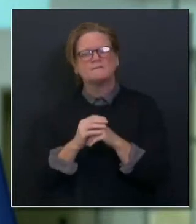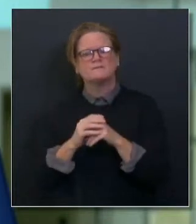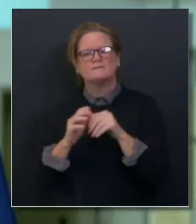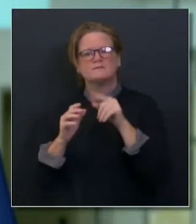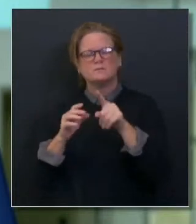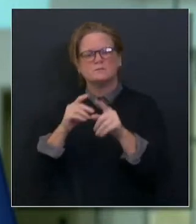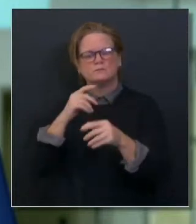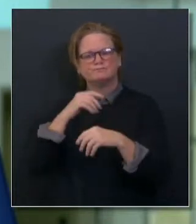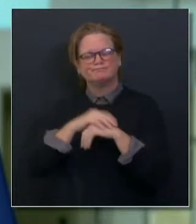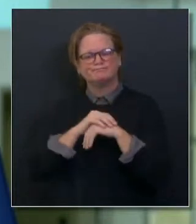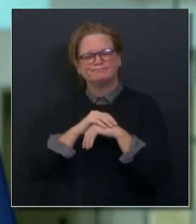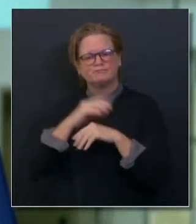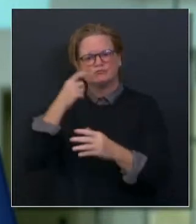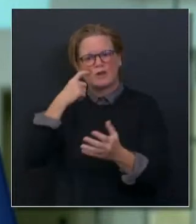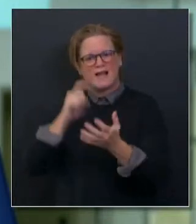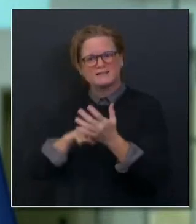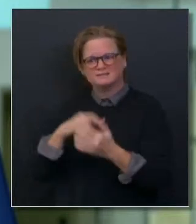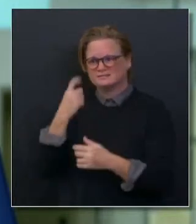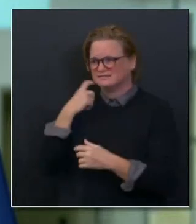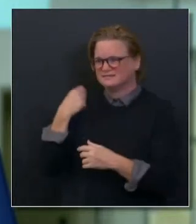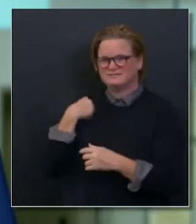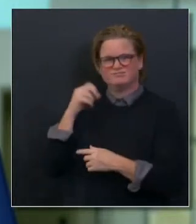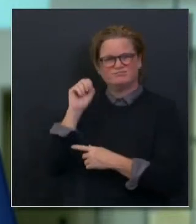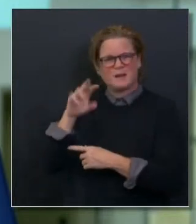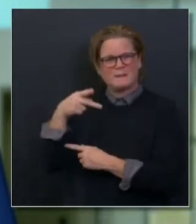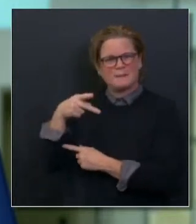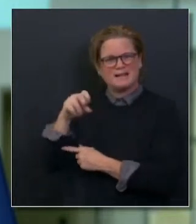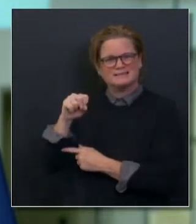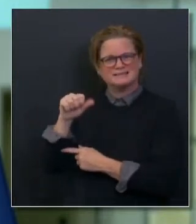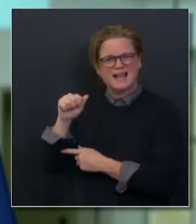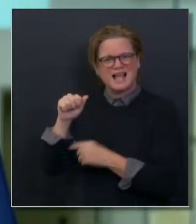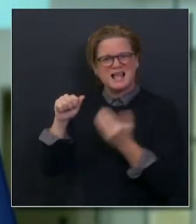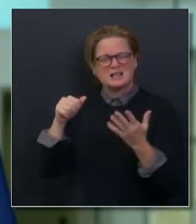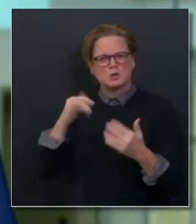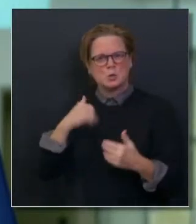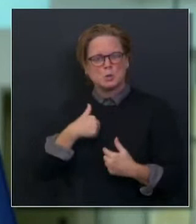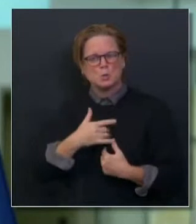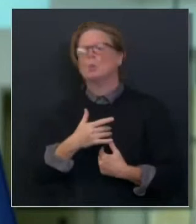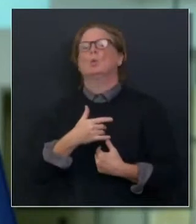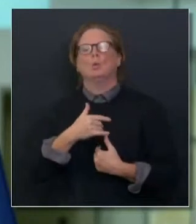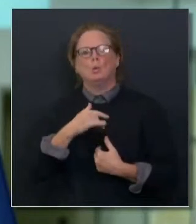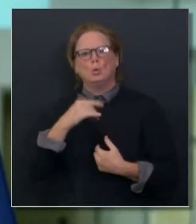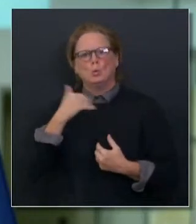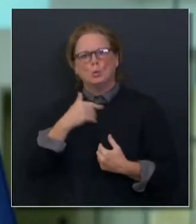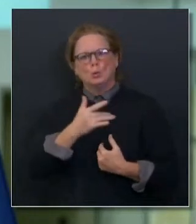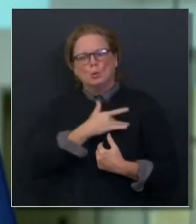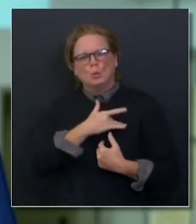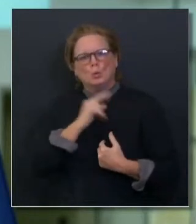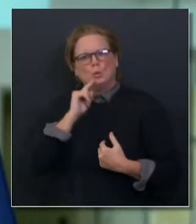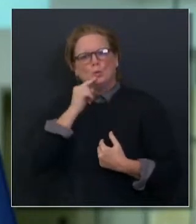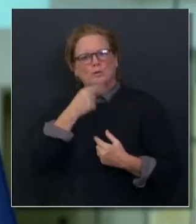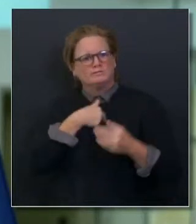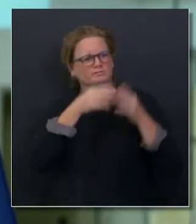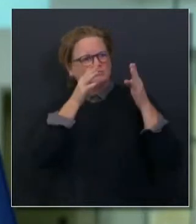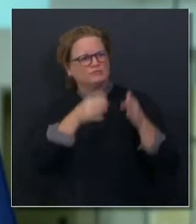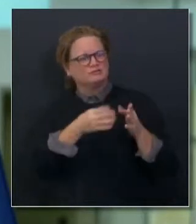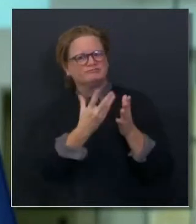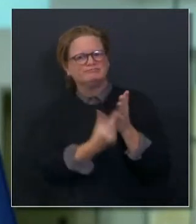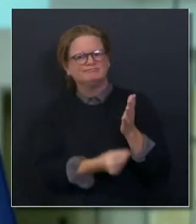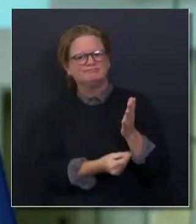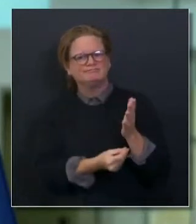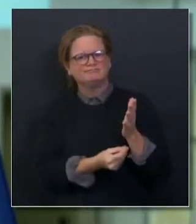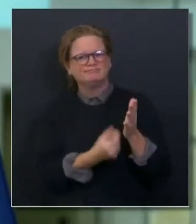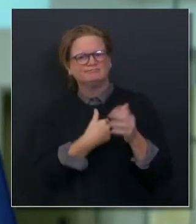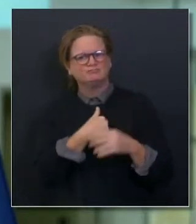that PSA, of, again, how deadly this disease is and how people are not home this